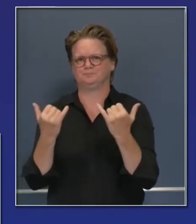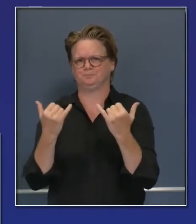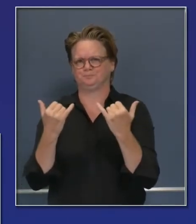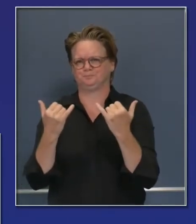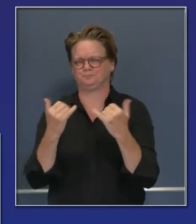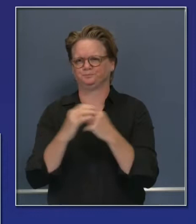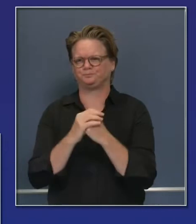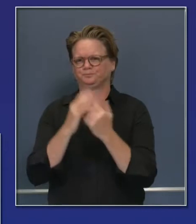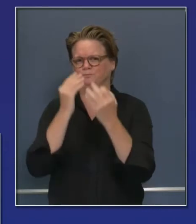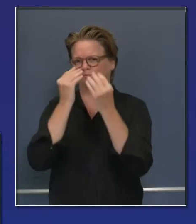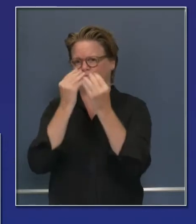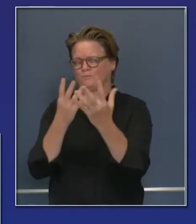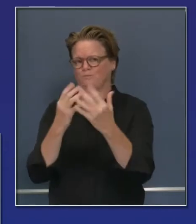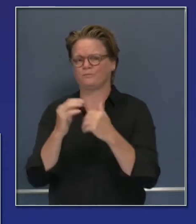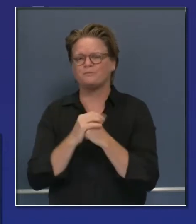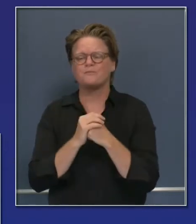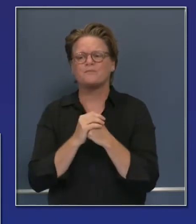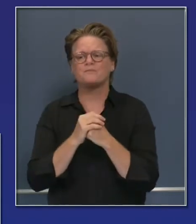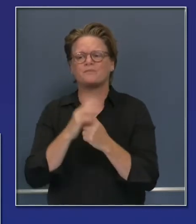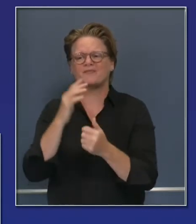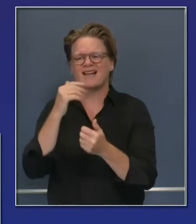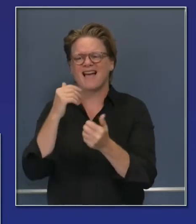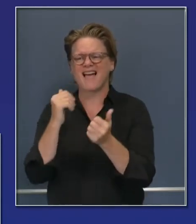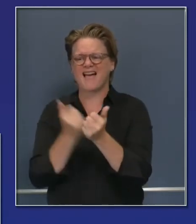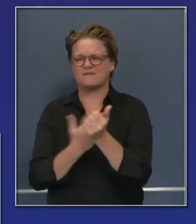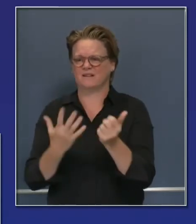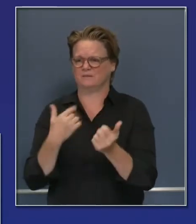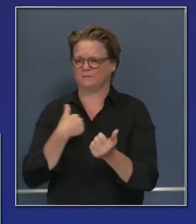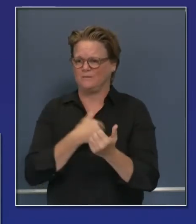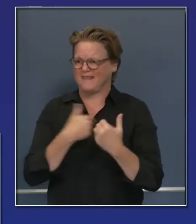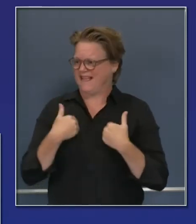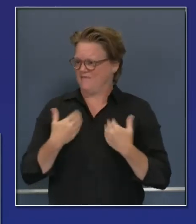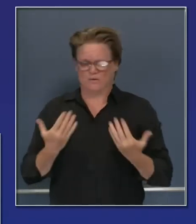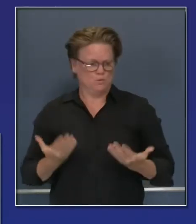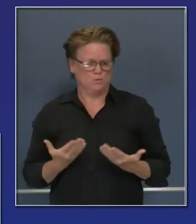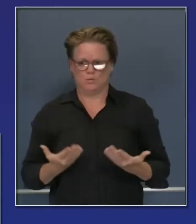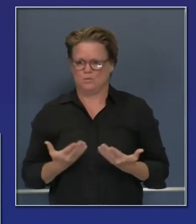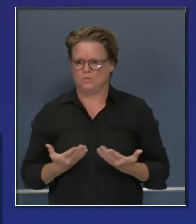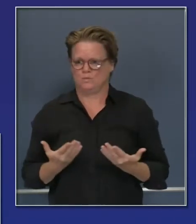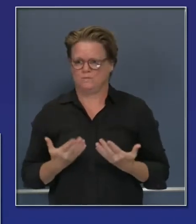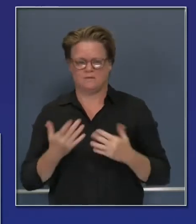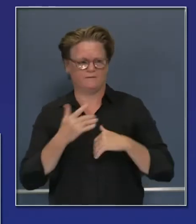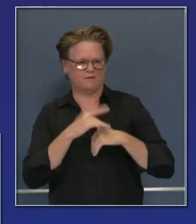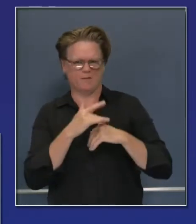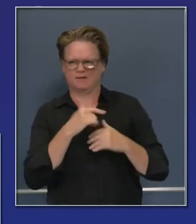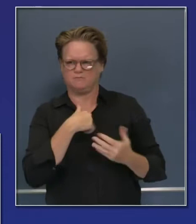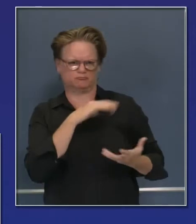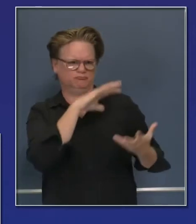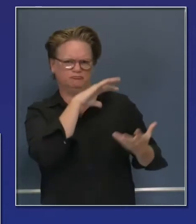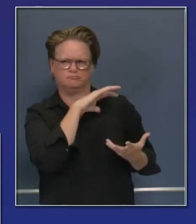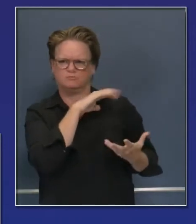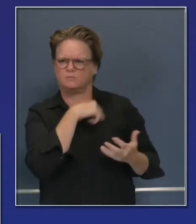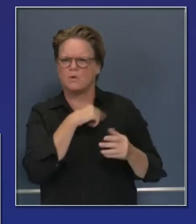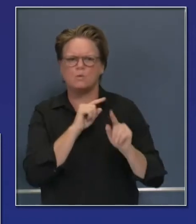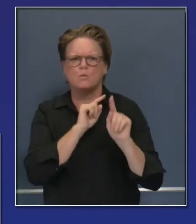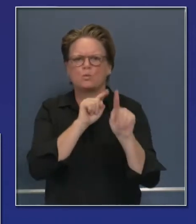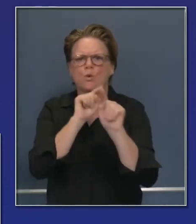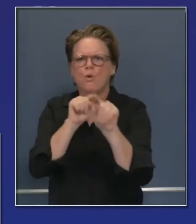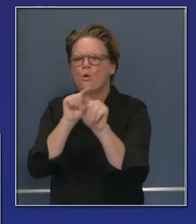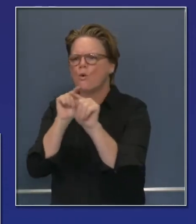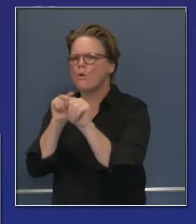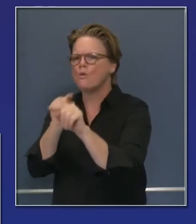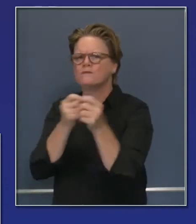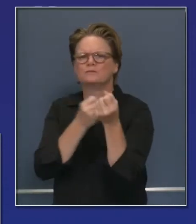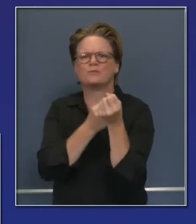single asset we possibly can, point every conceivable resource to battle these historic wildfires.